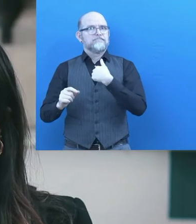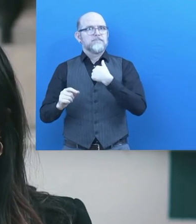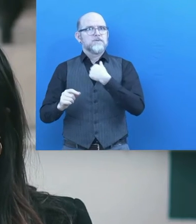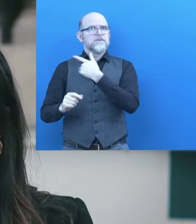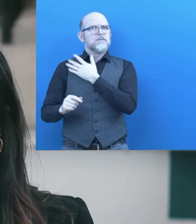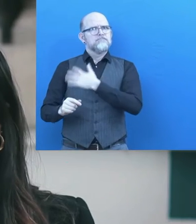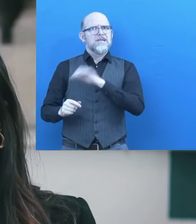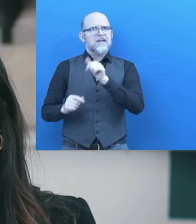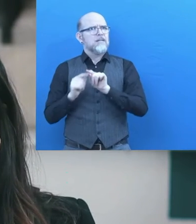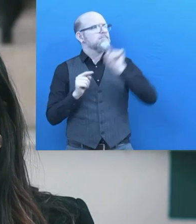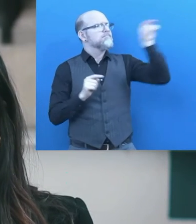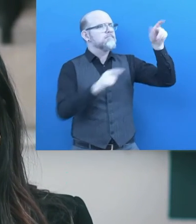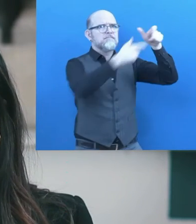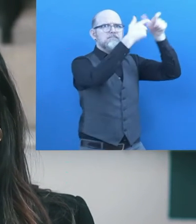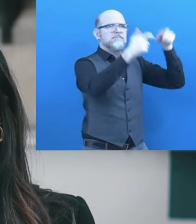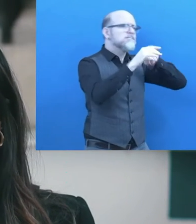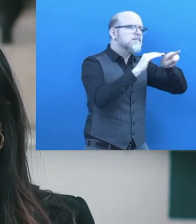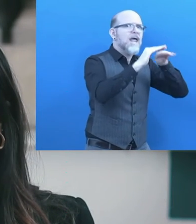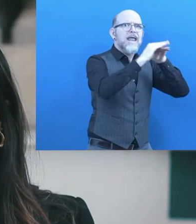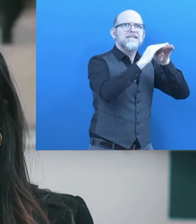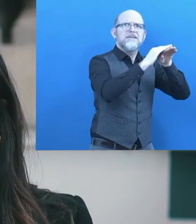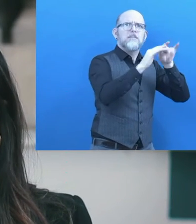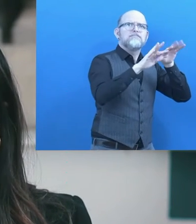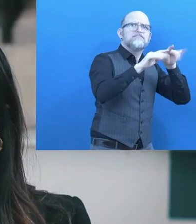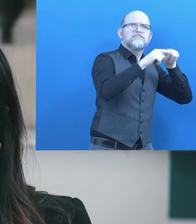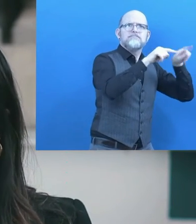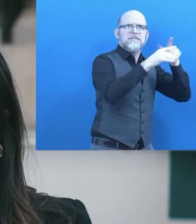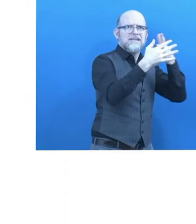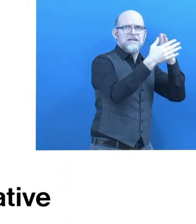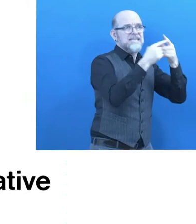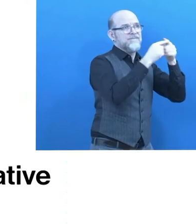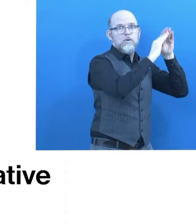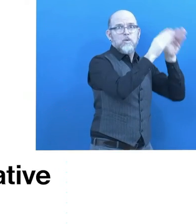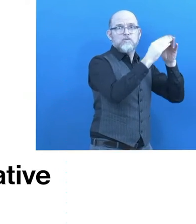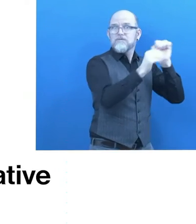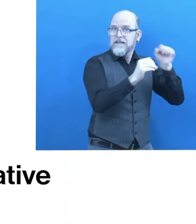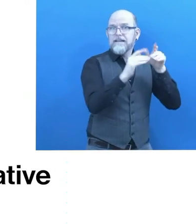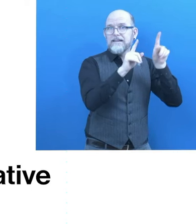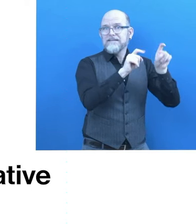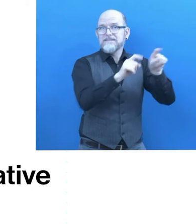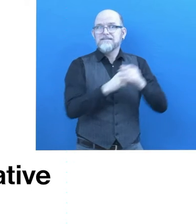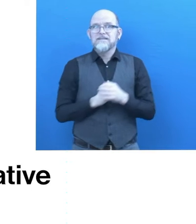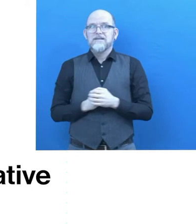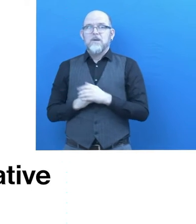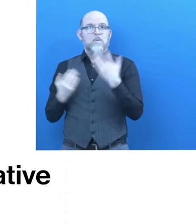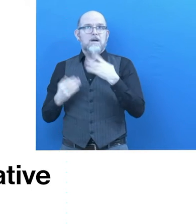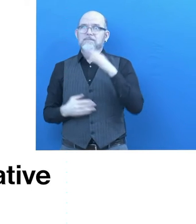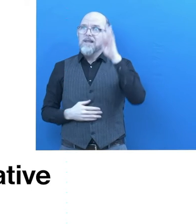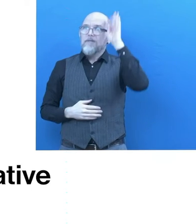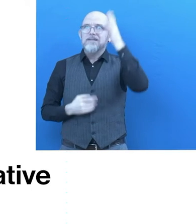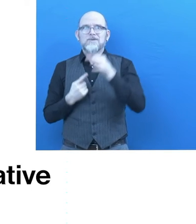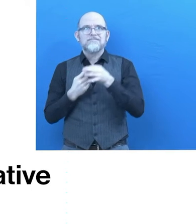internal team that enables us to assess as many buildings as we can. What is unique and innovative about Helm?